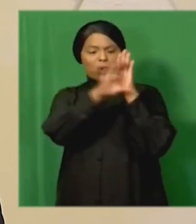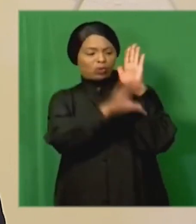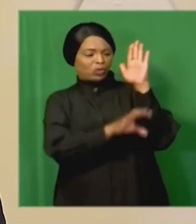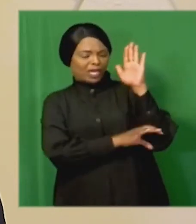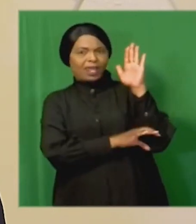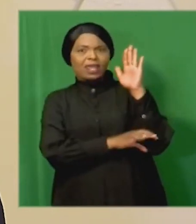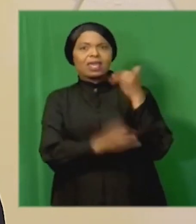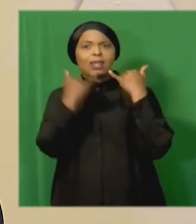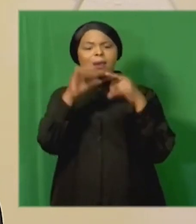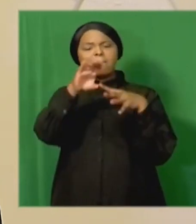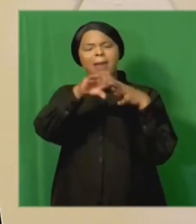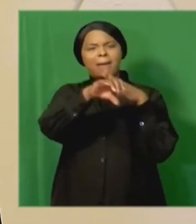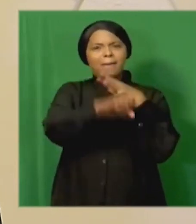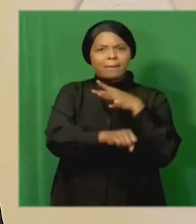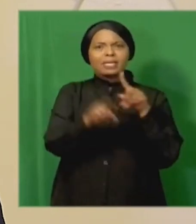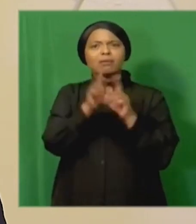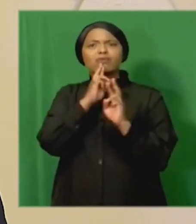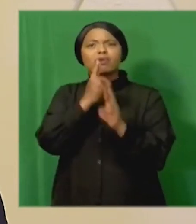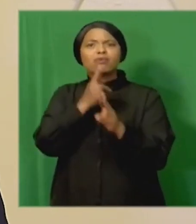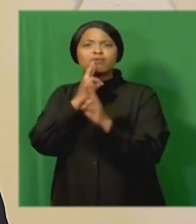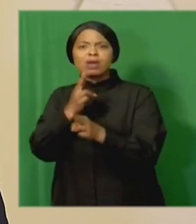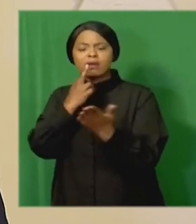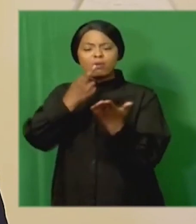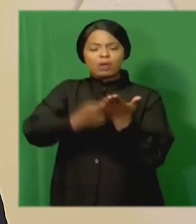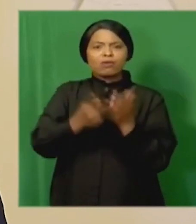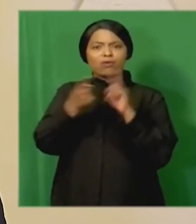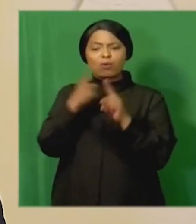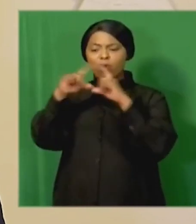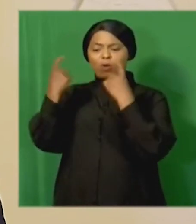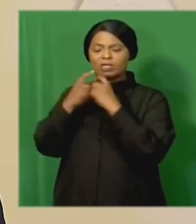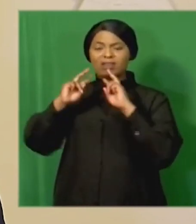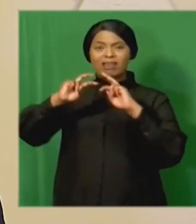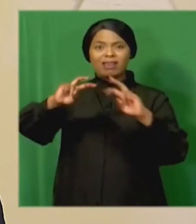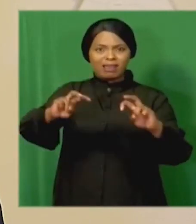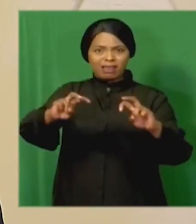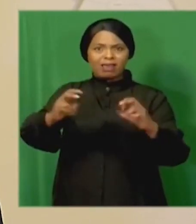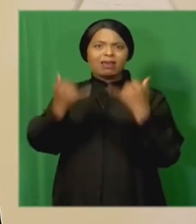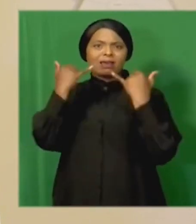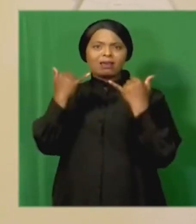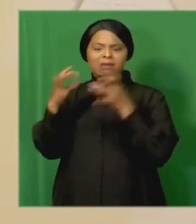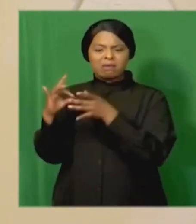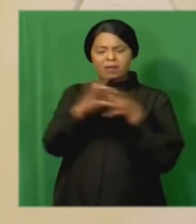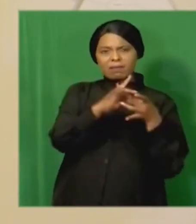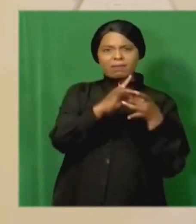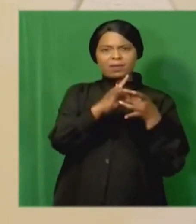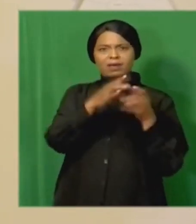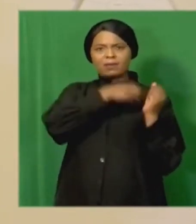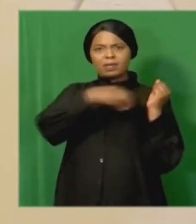the factual findings and recommendations made by the Commission of Inquiry do not bind the President.